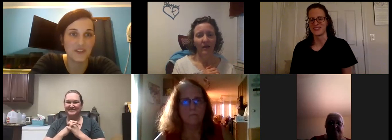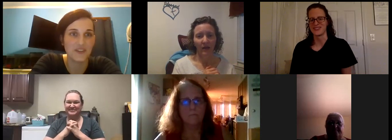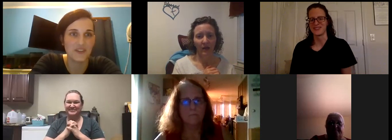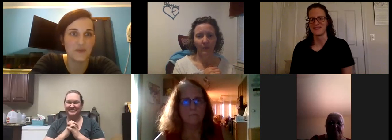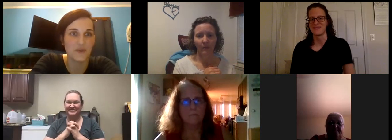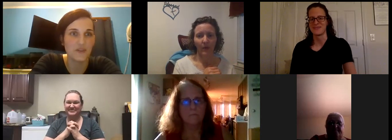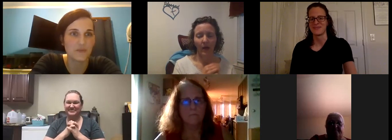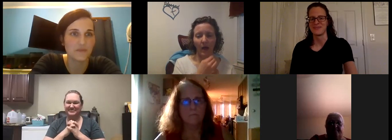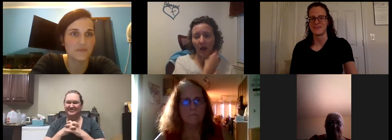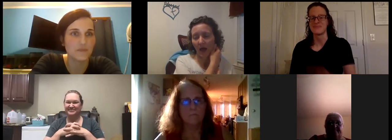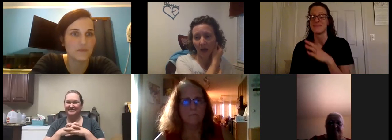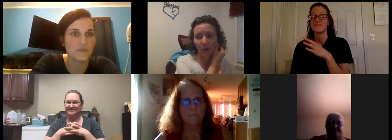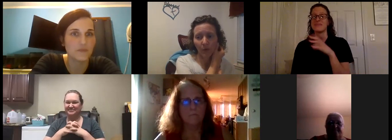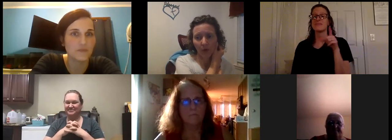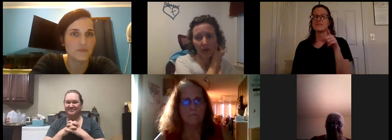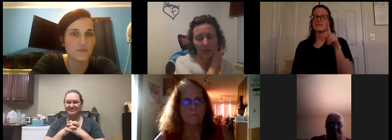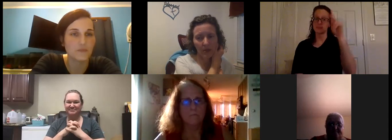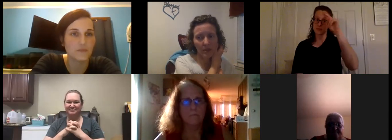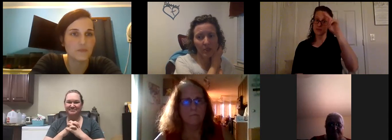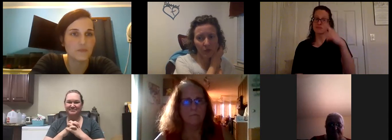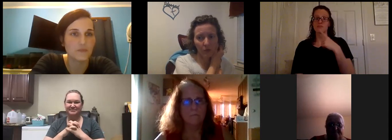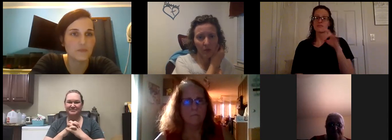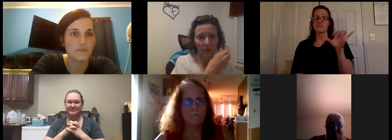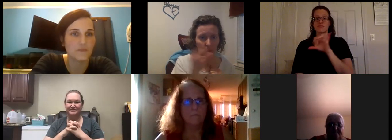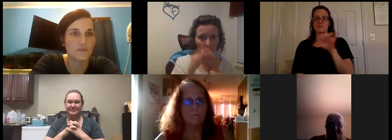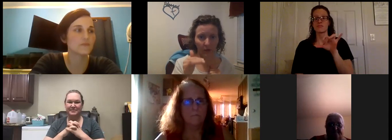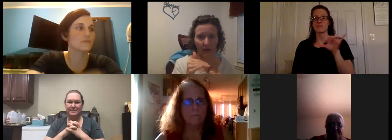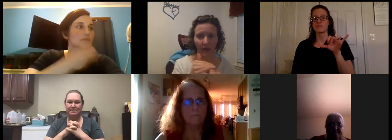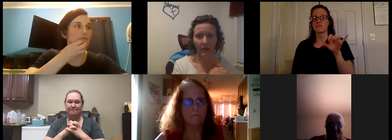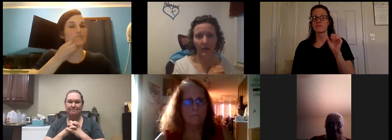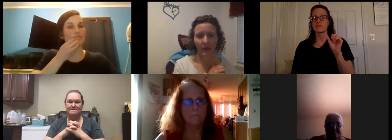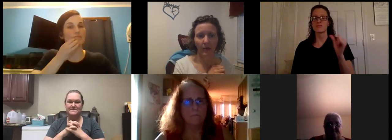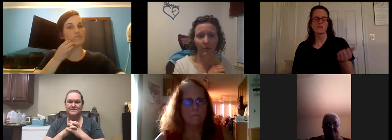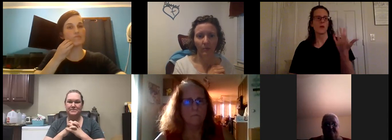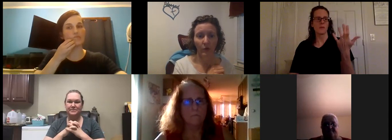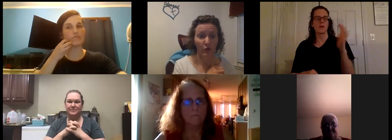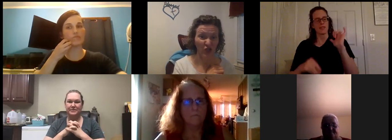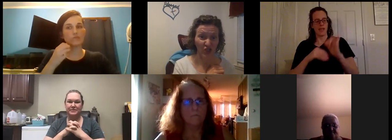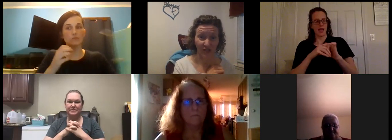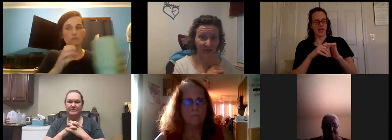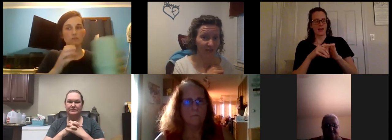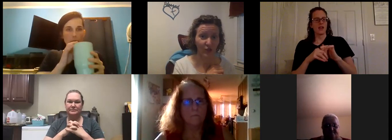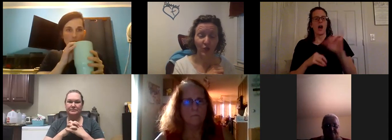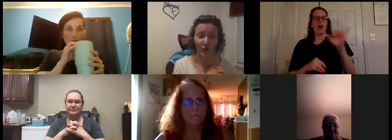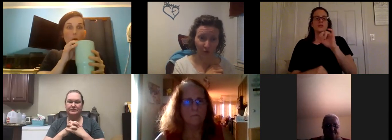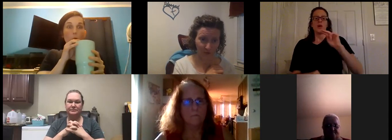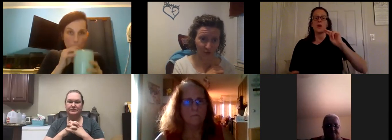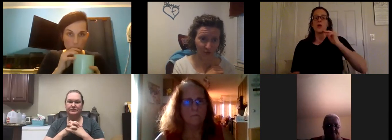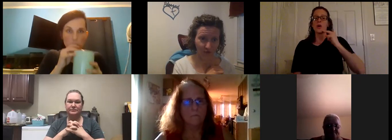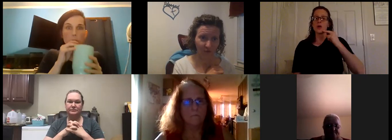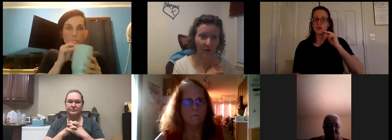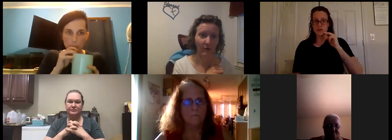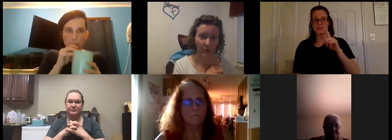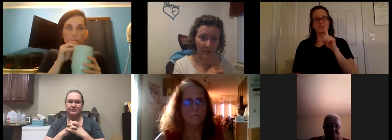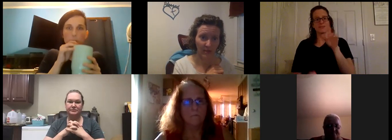And I would recommend too, along with all that, nutrition is huge